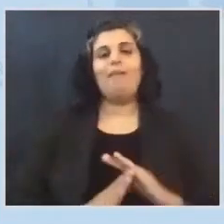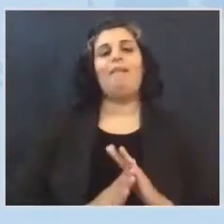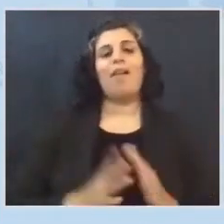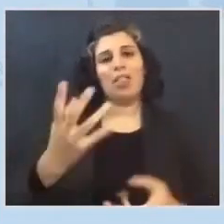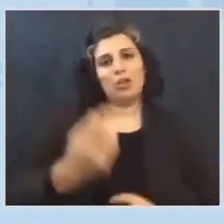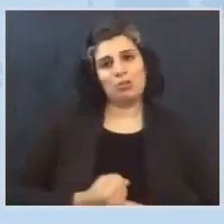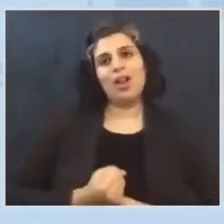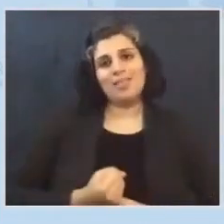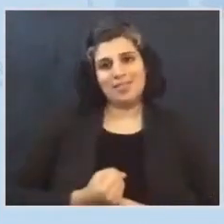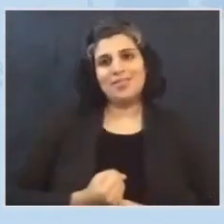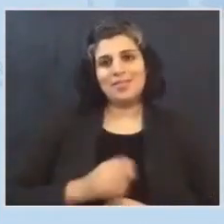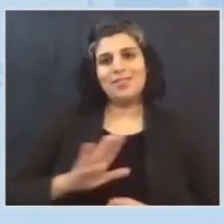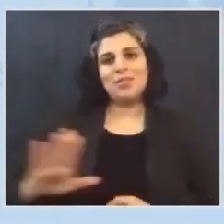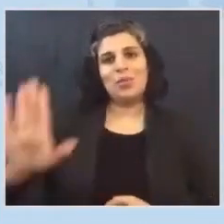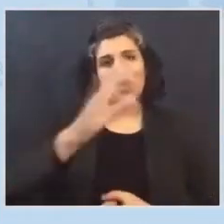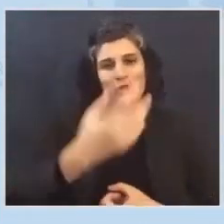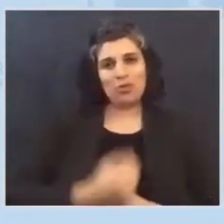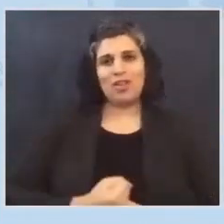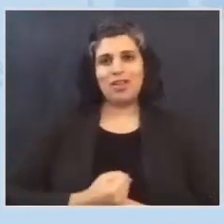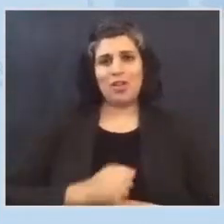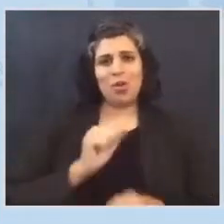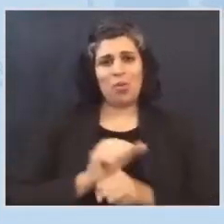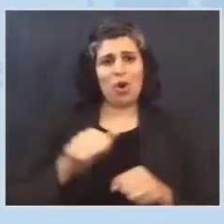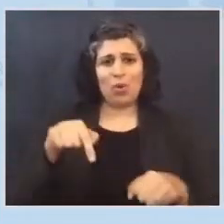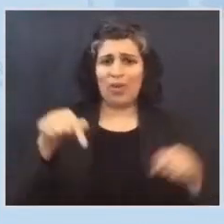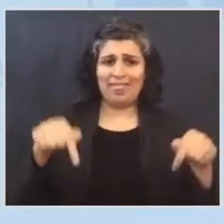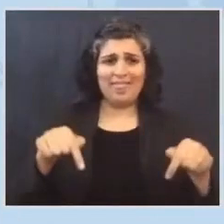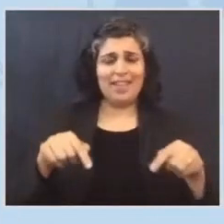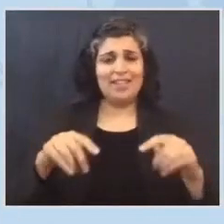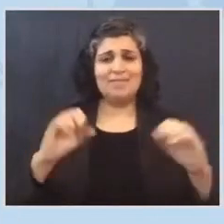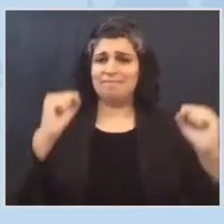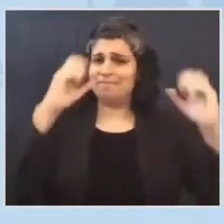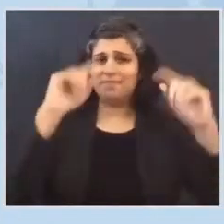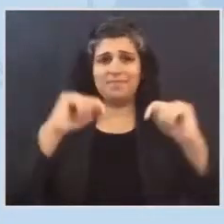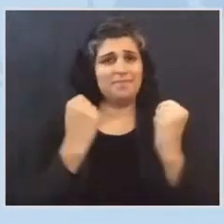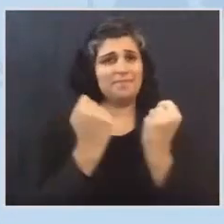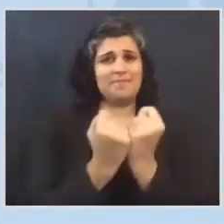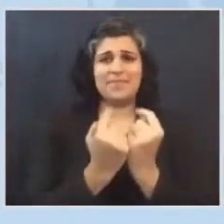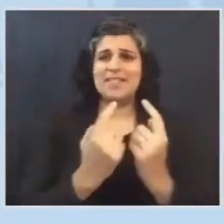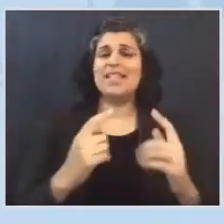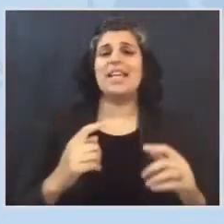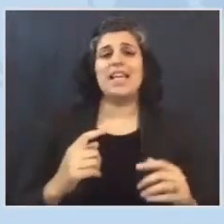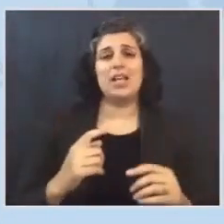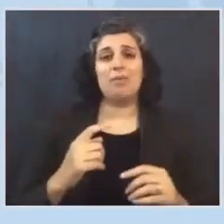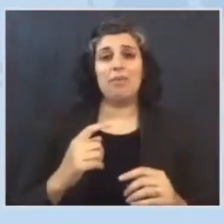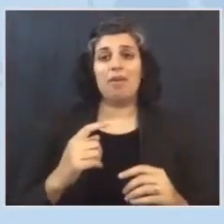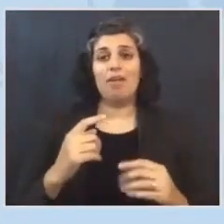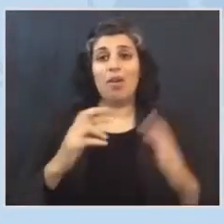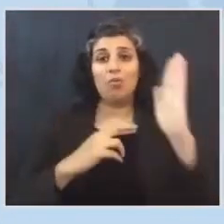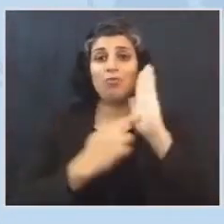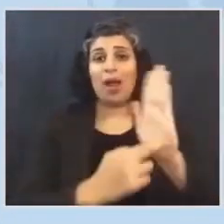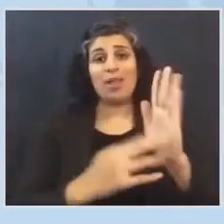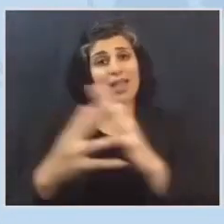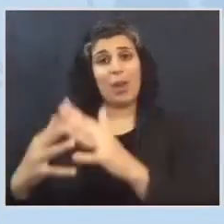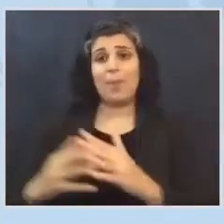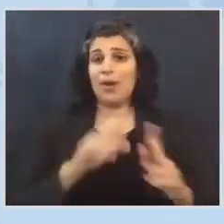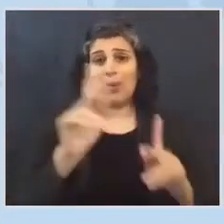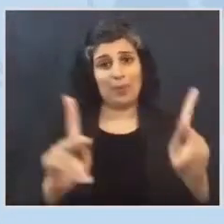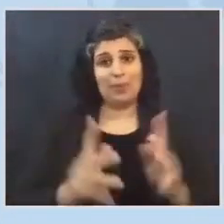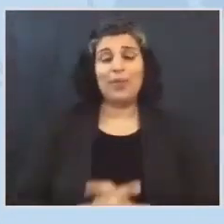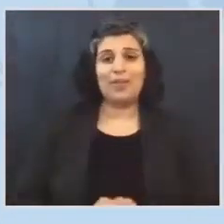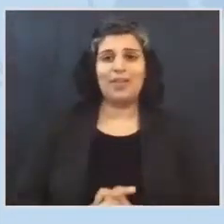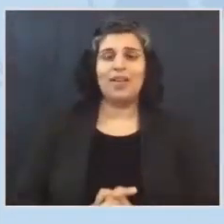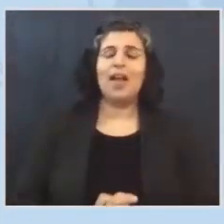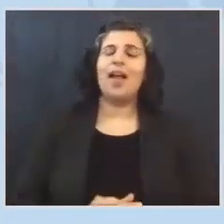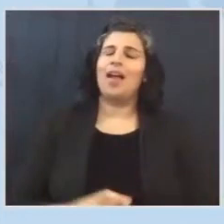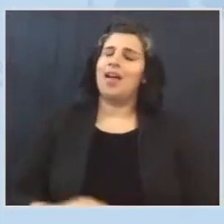me to work with this talented team on behalf of the American people. I'm especially proud to work alongside